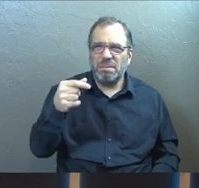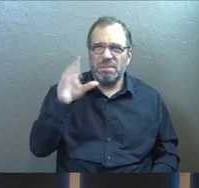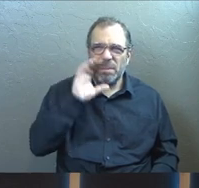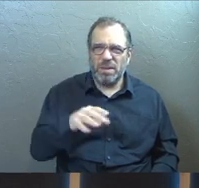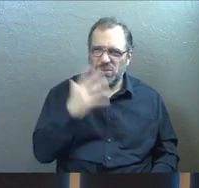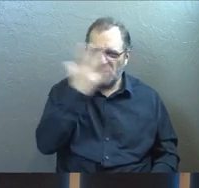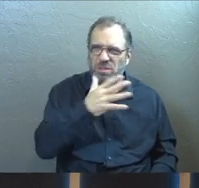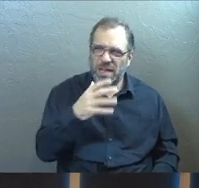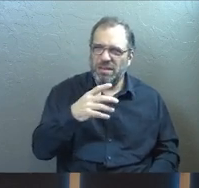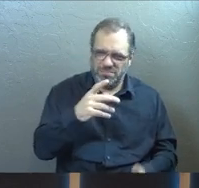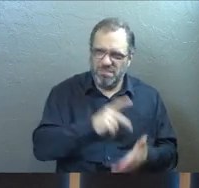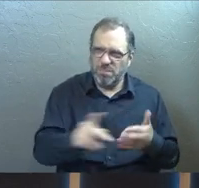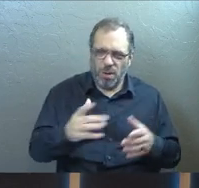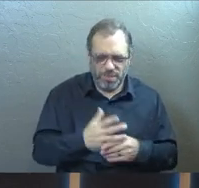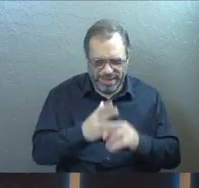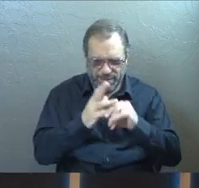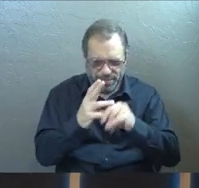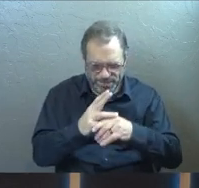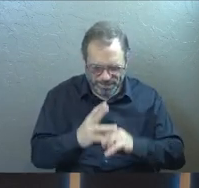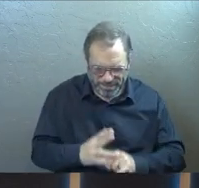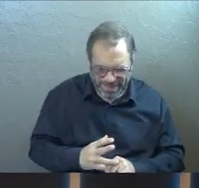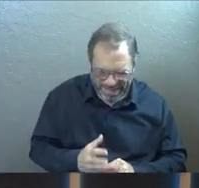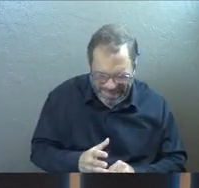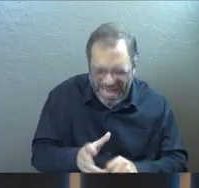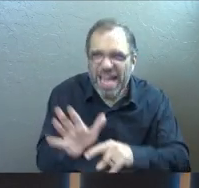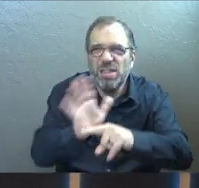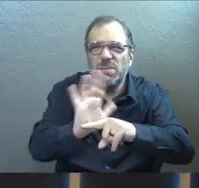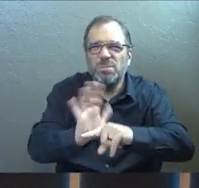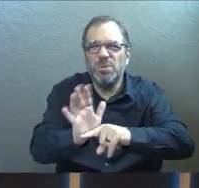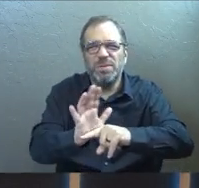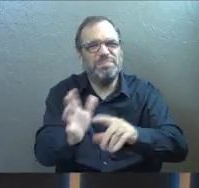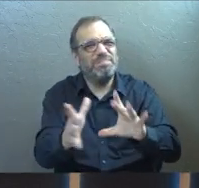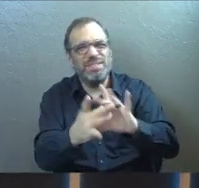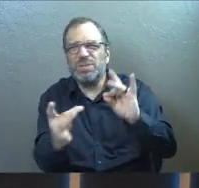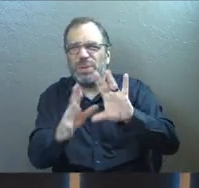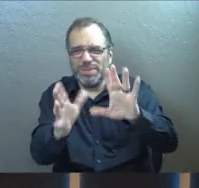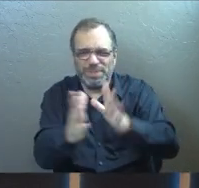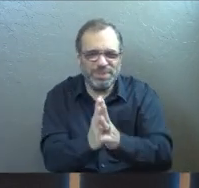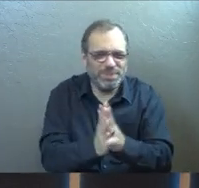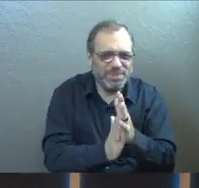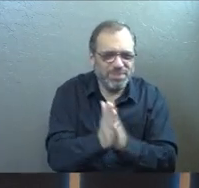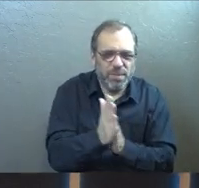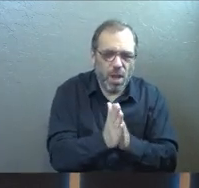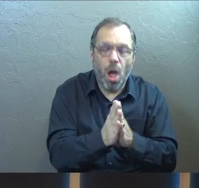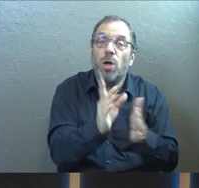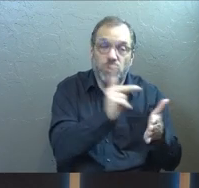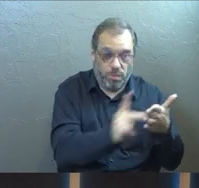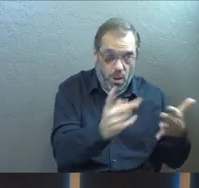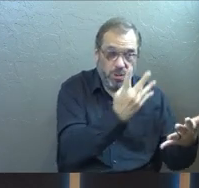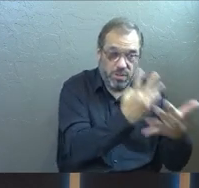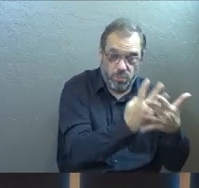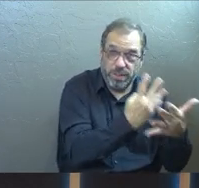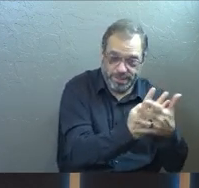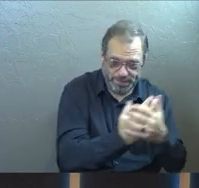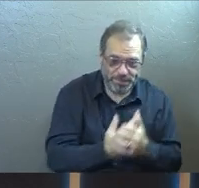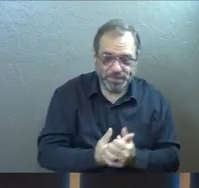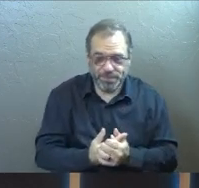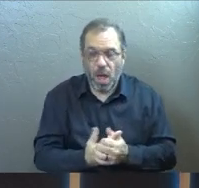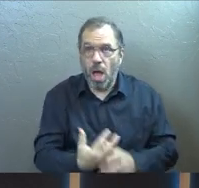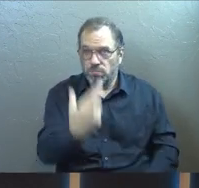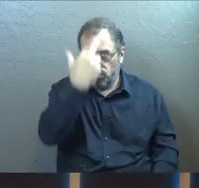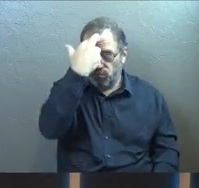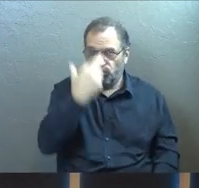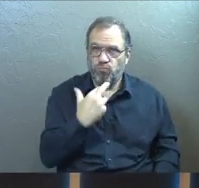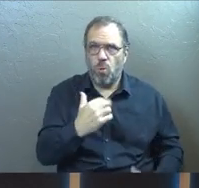But anyway, in this, and, and, and this little illustration comes up because he's in prison in the movie and there's a